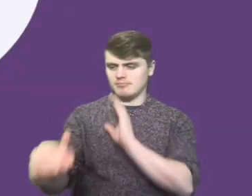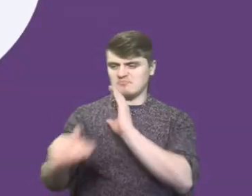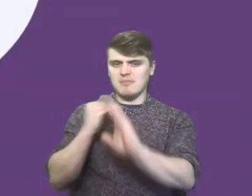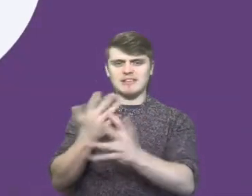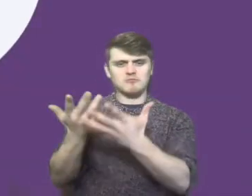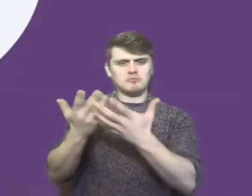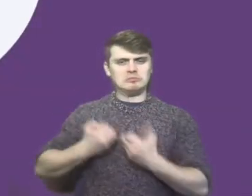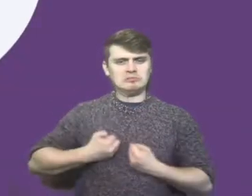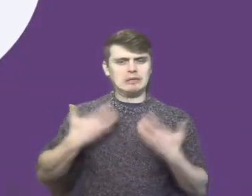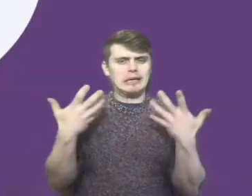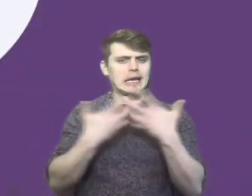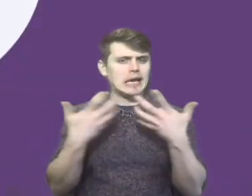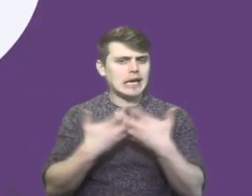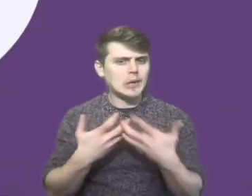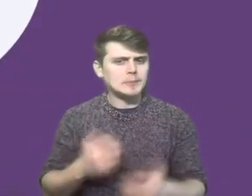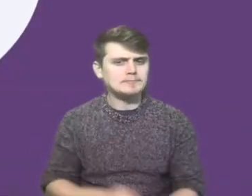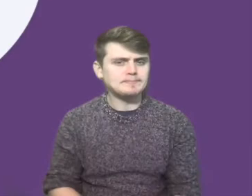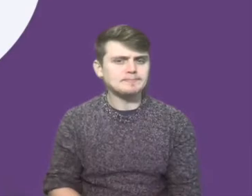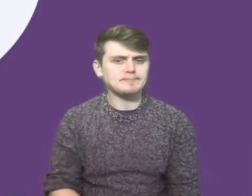Receiving messages